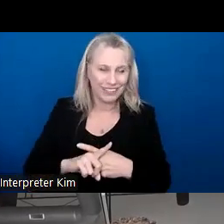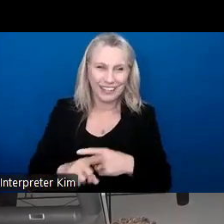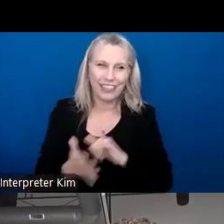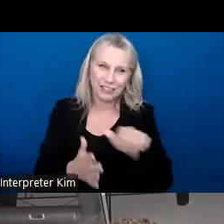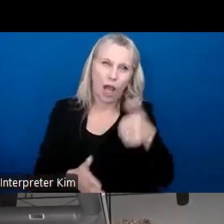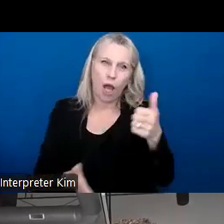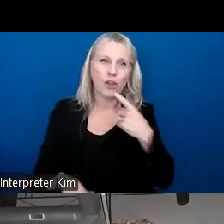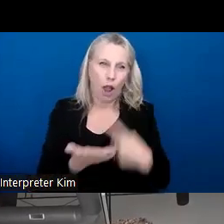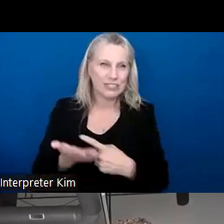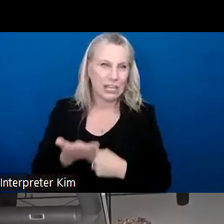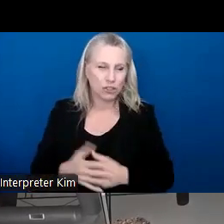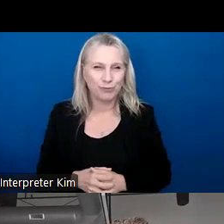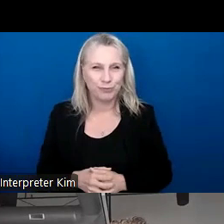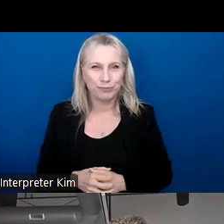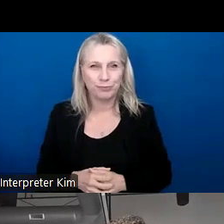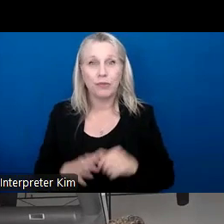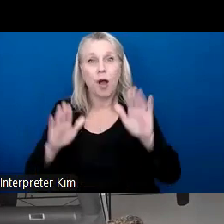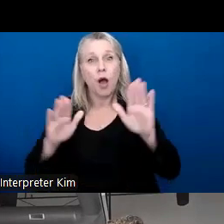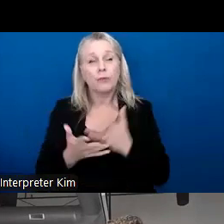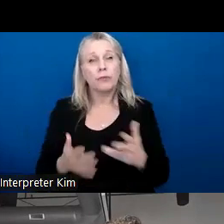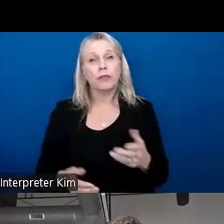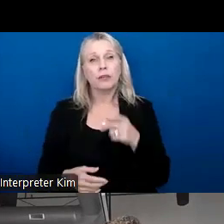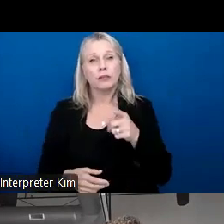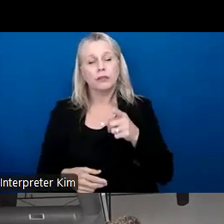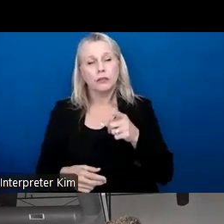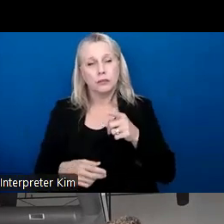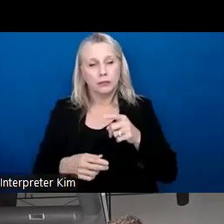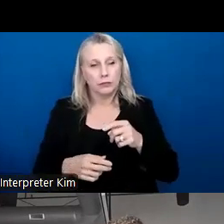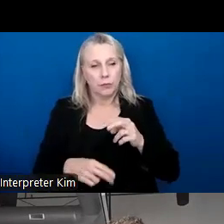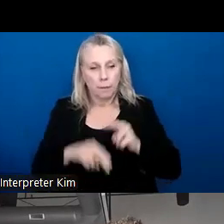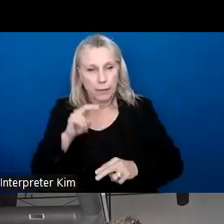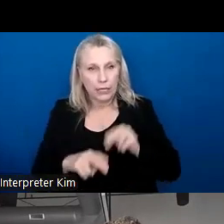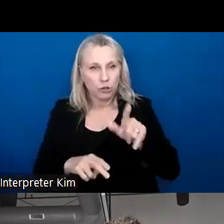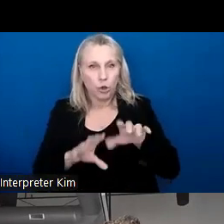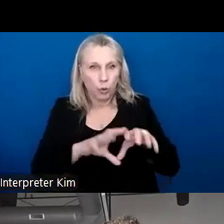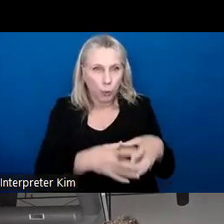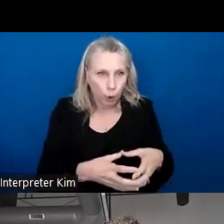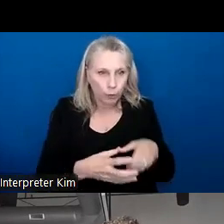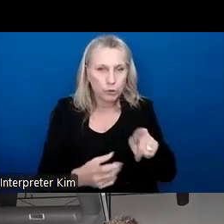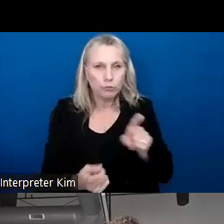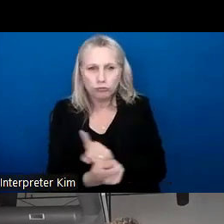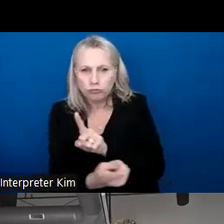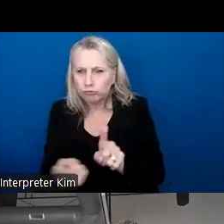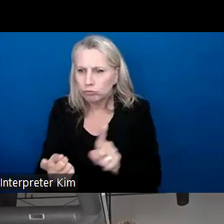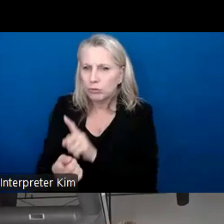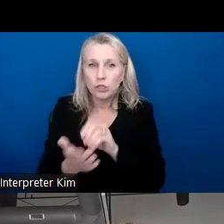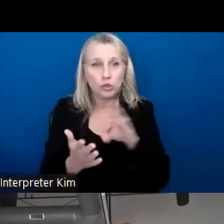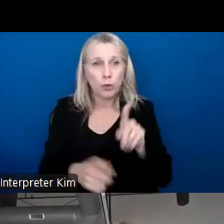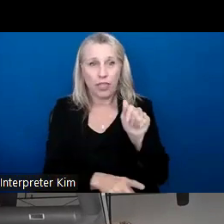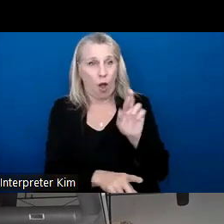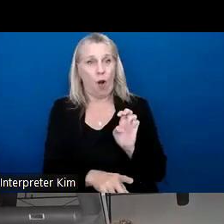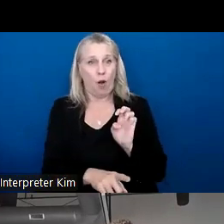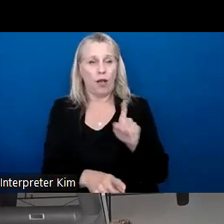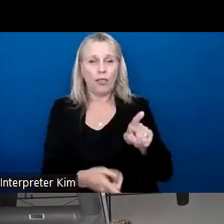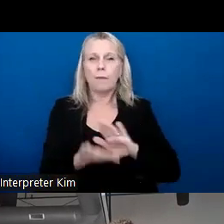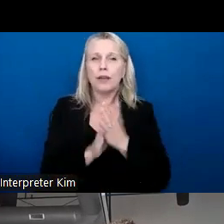The awesome thing is, as you build these groups and you begin to really meet the students where they are, they become like a family